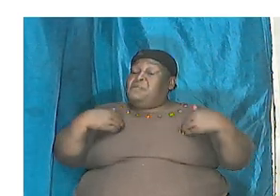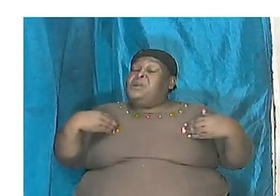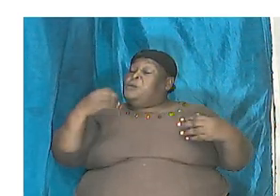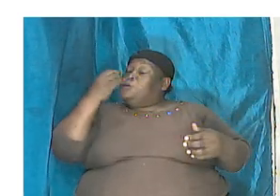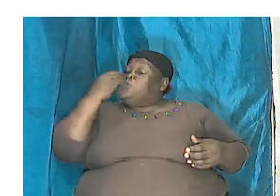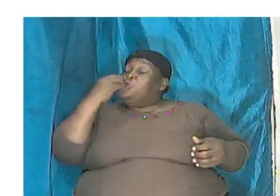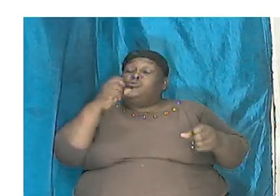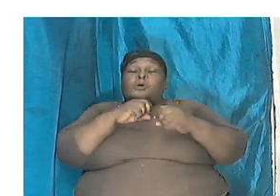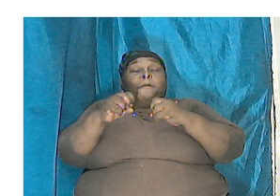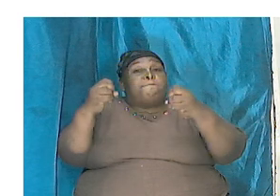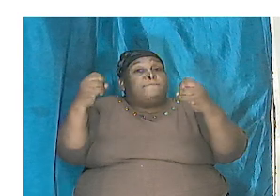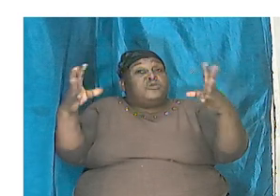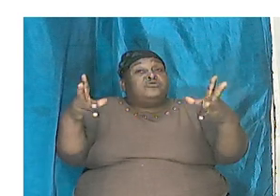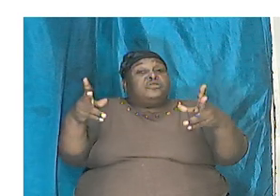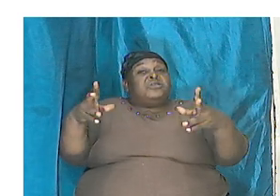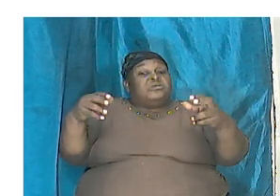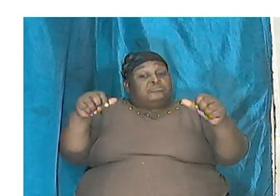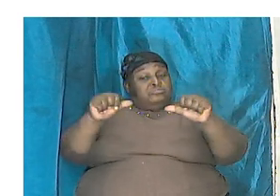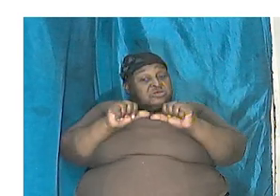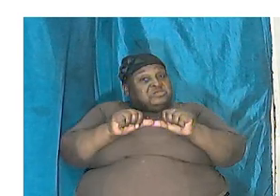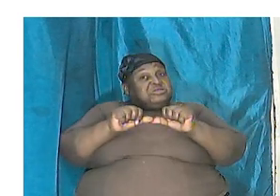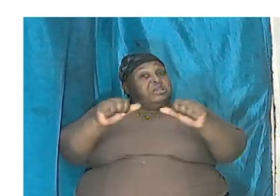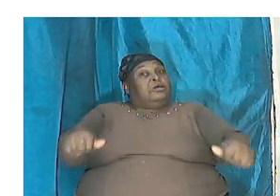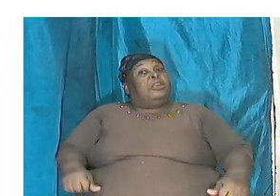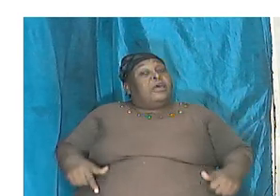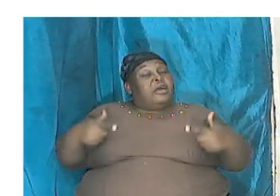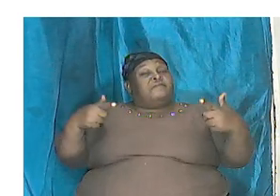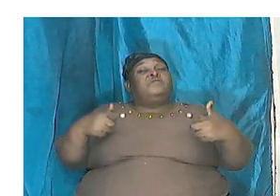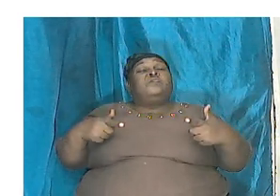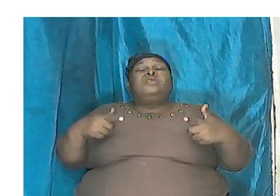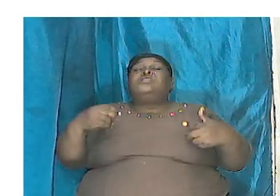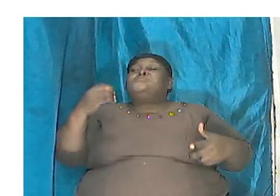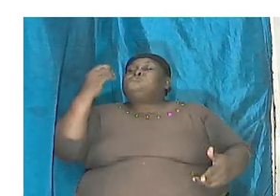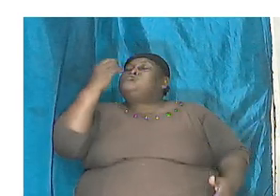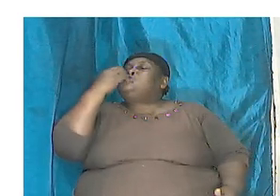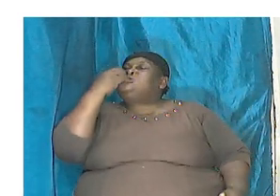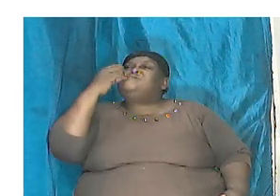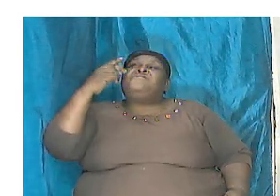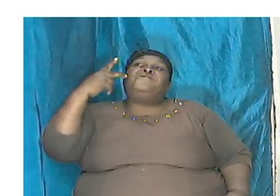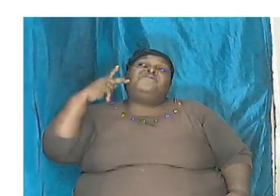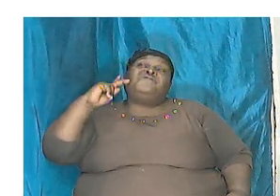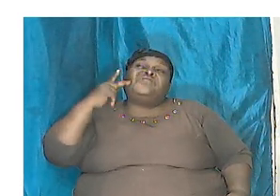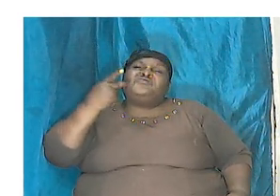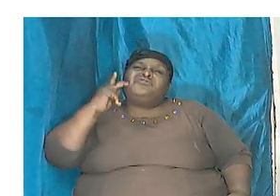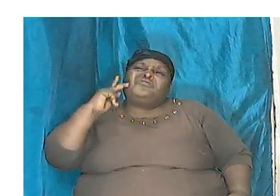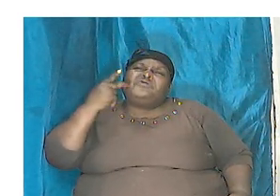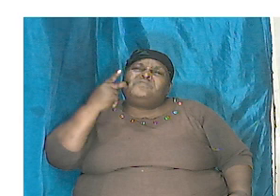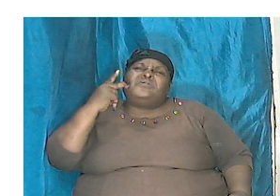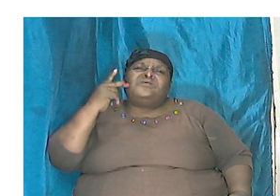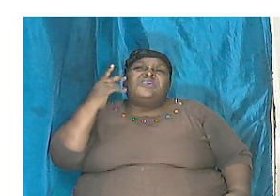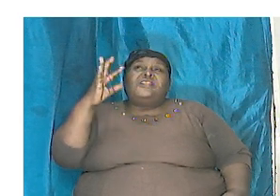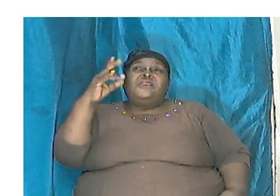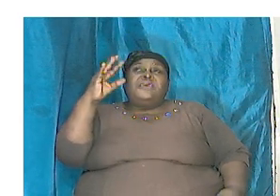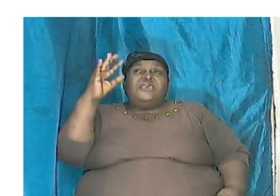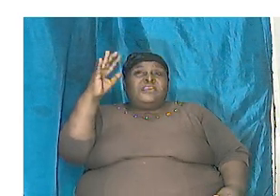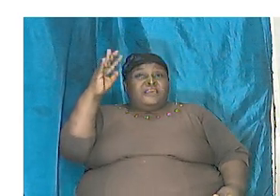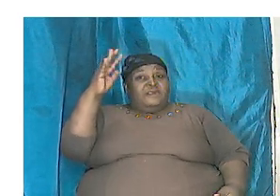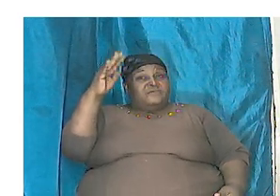much to keep and to stay alive they ate vegetation berries leaves herbs